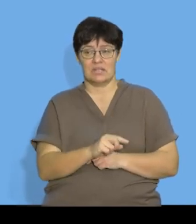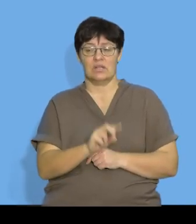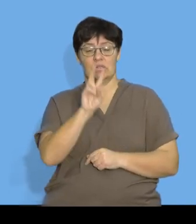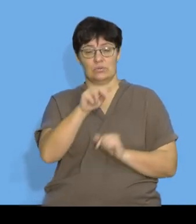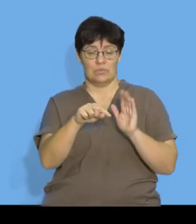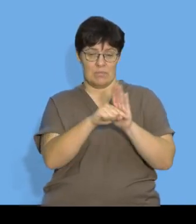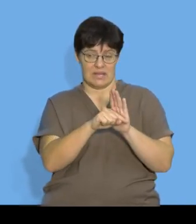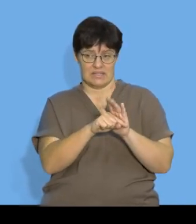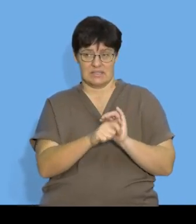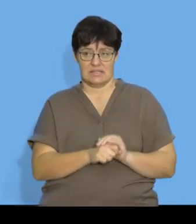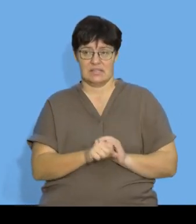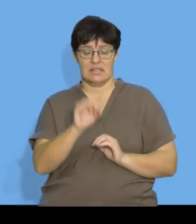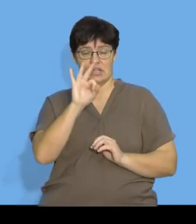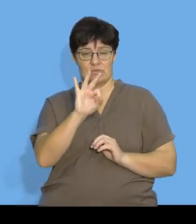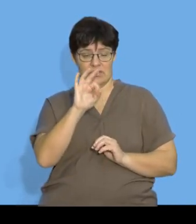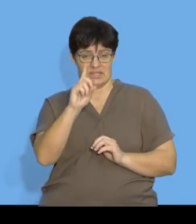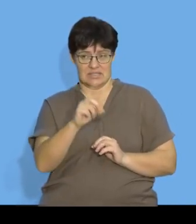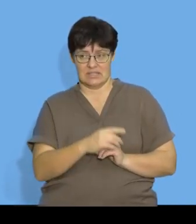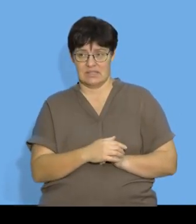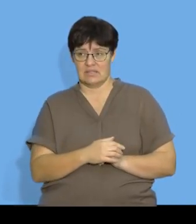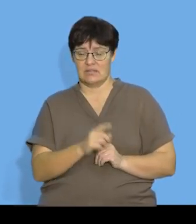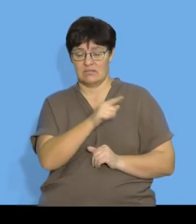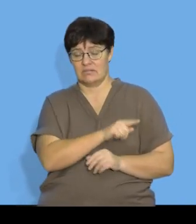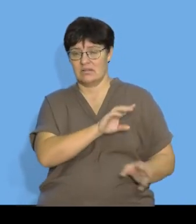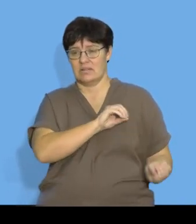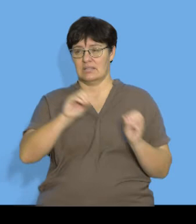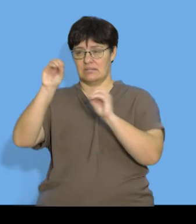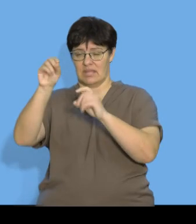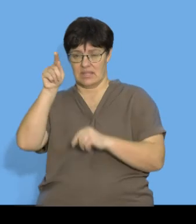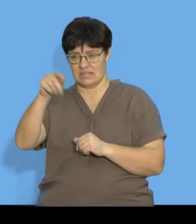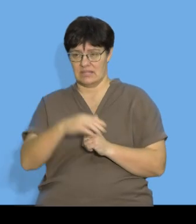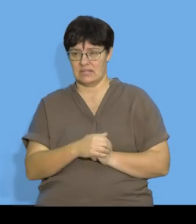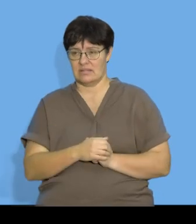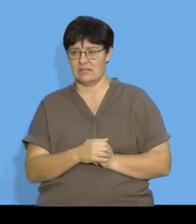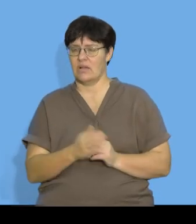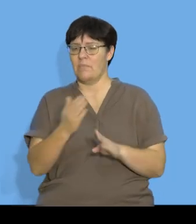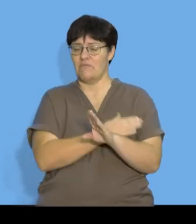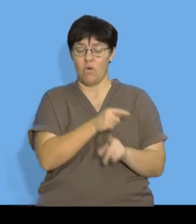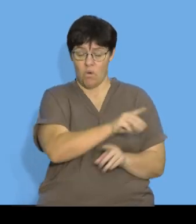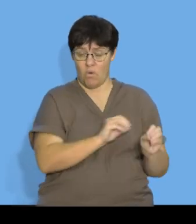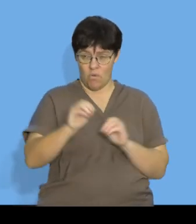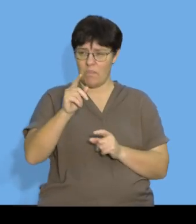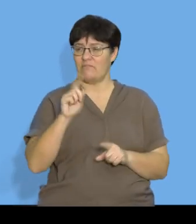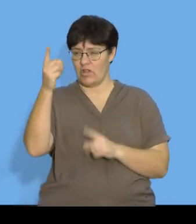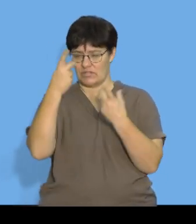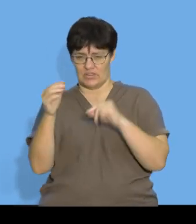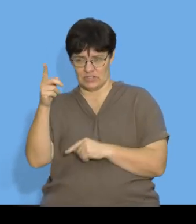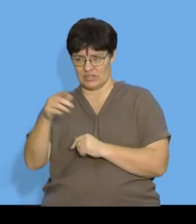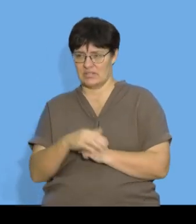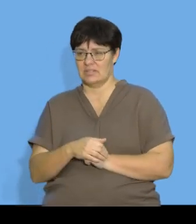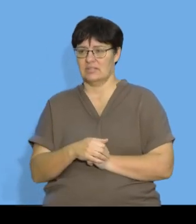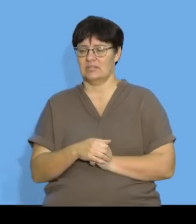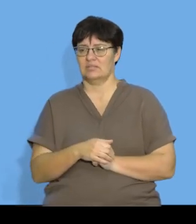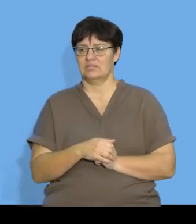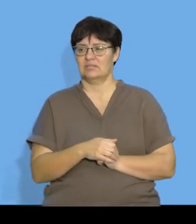3d I'm going to substitute that across but before I substitute it let me just simplify this